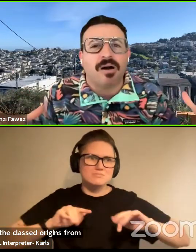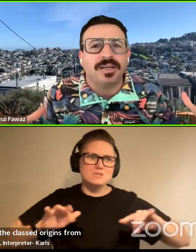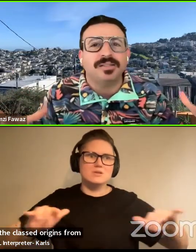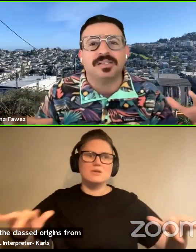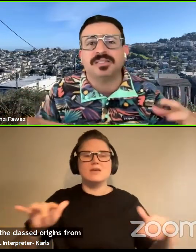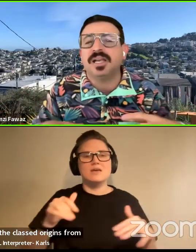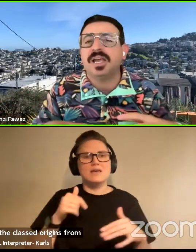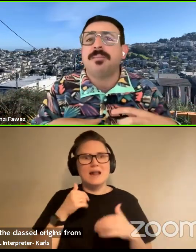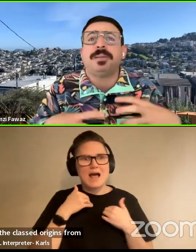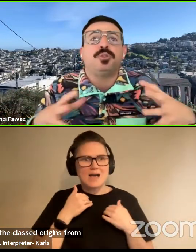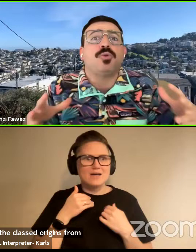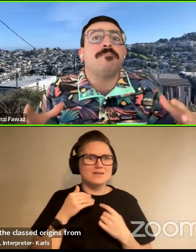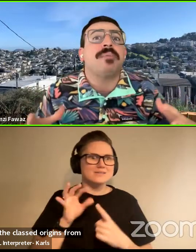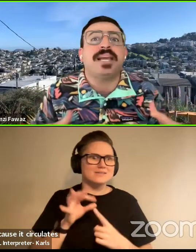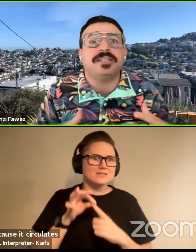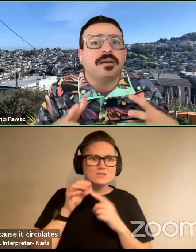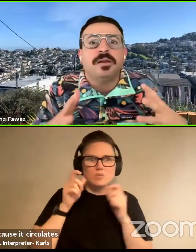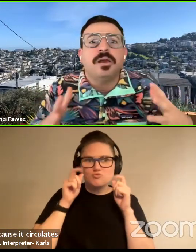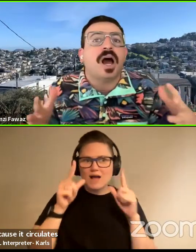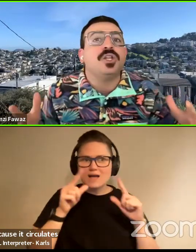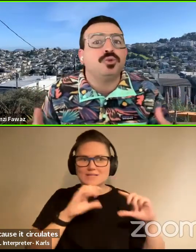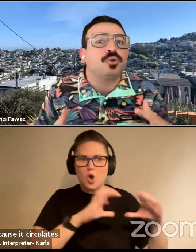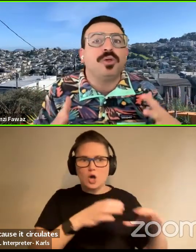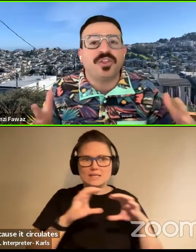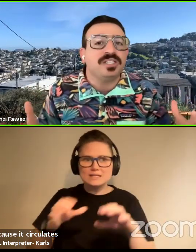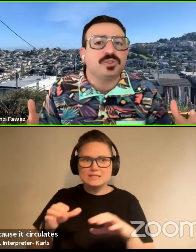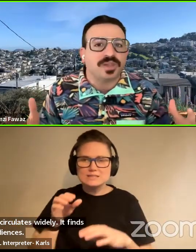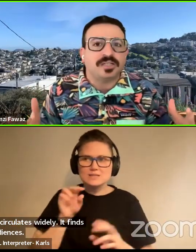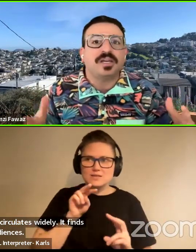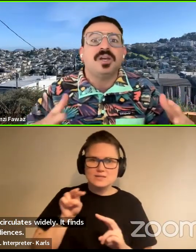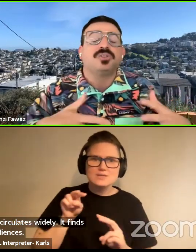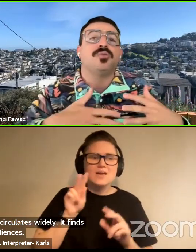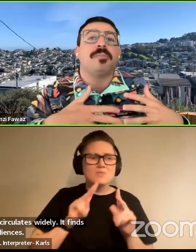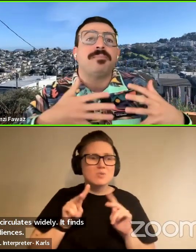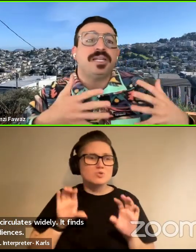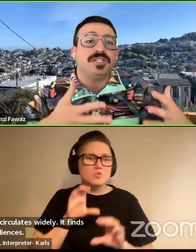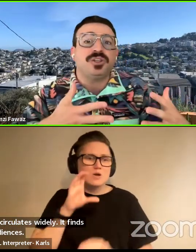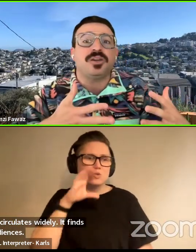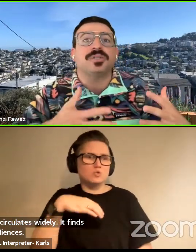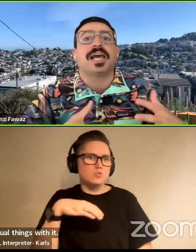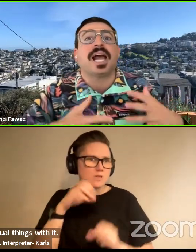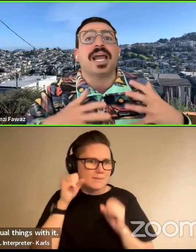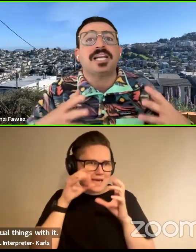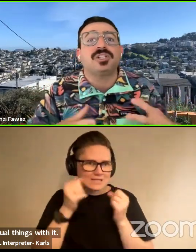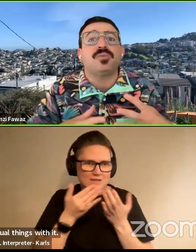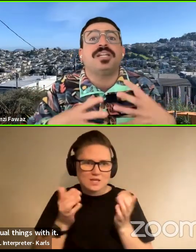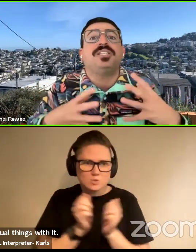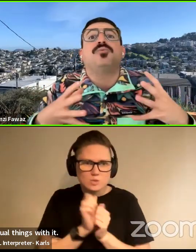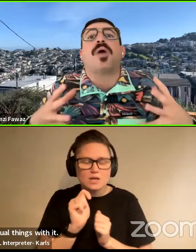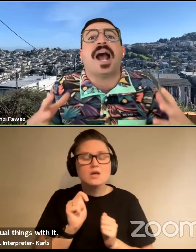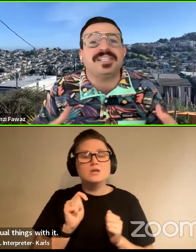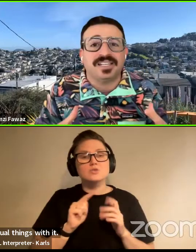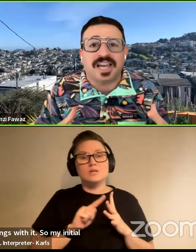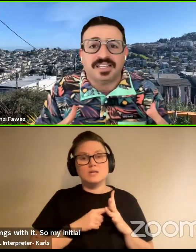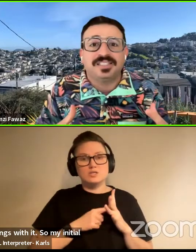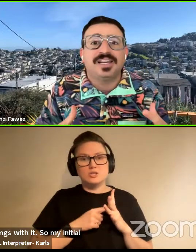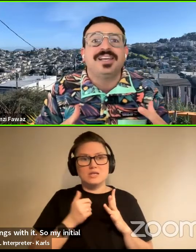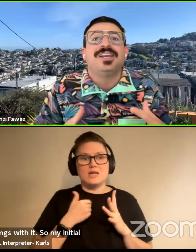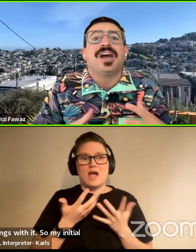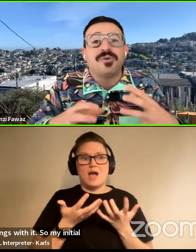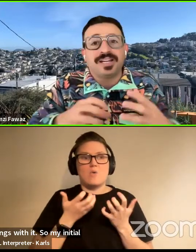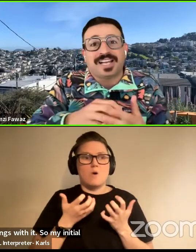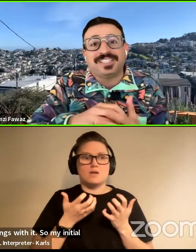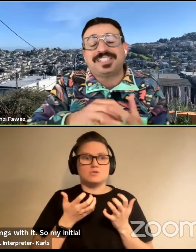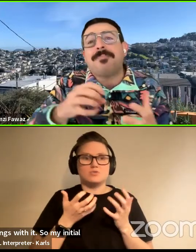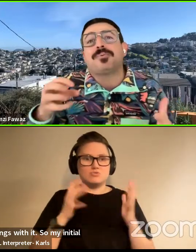surprising audiences. People do amazing, unusual things with it. So my initial thing was like, I actually want to deracinate,